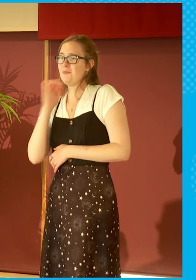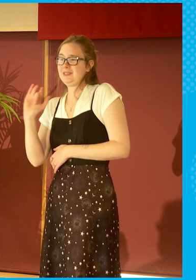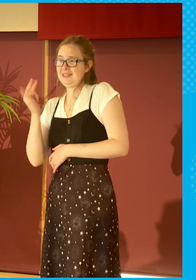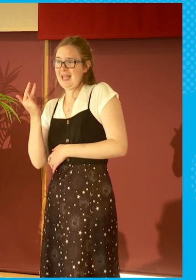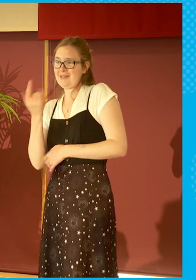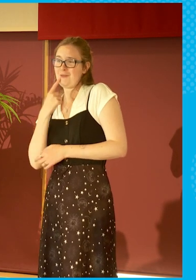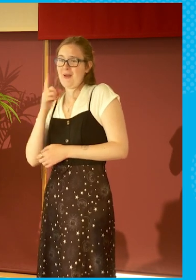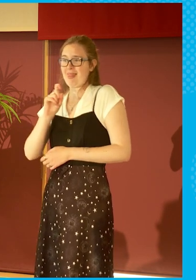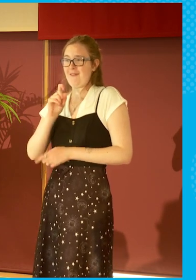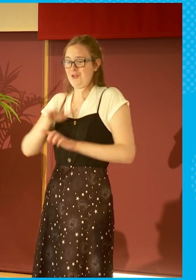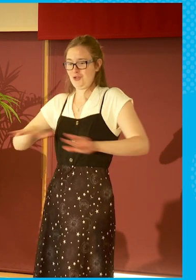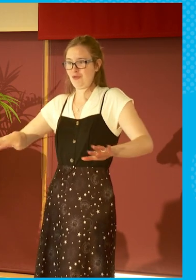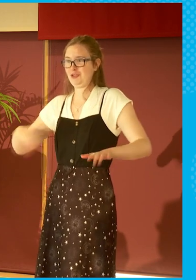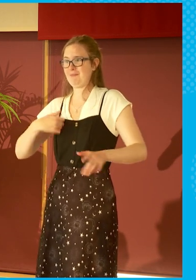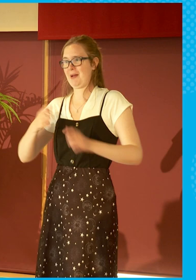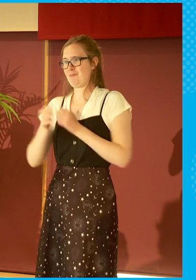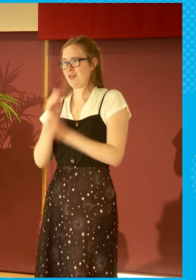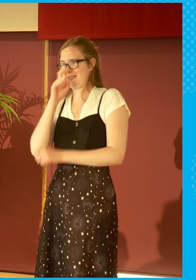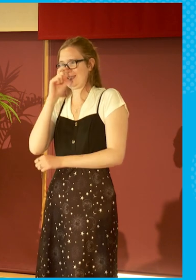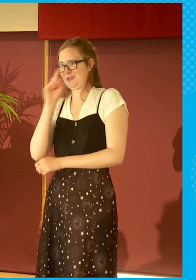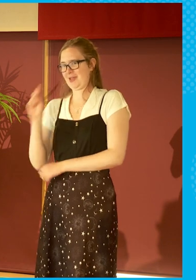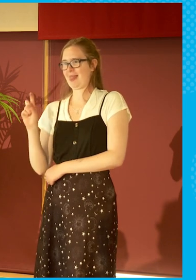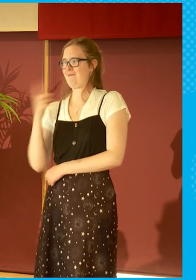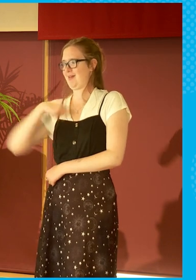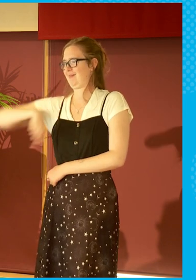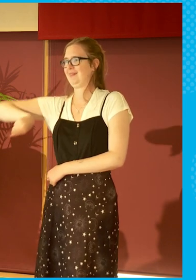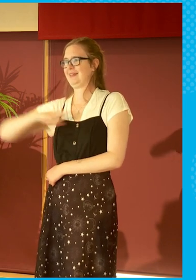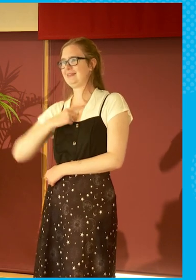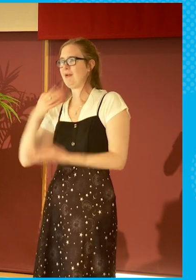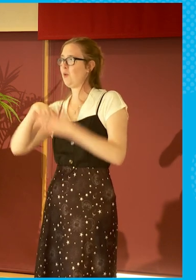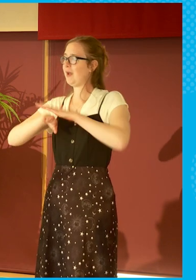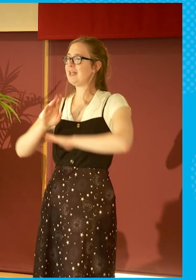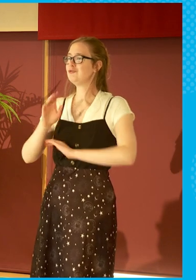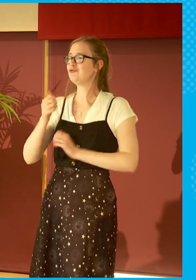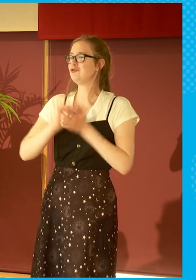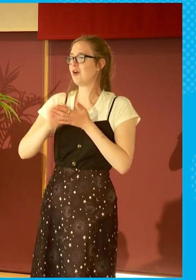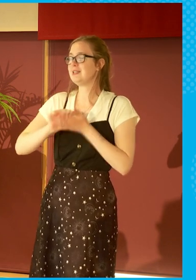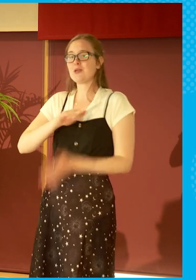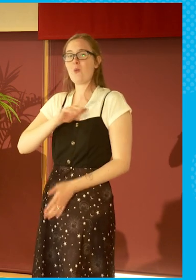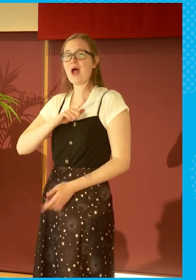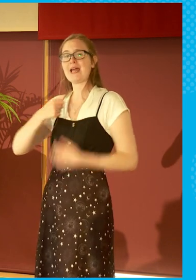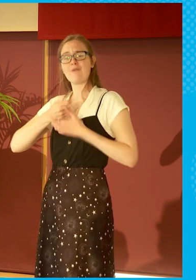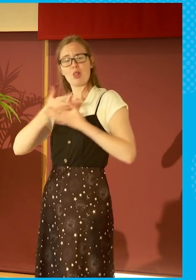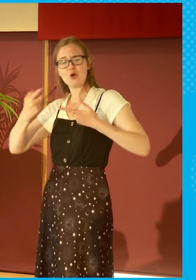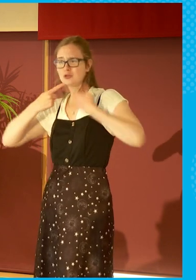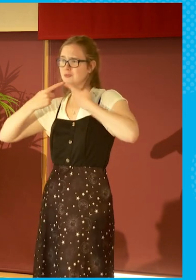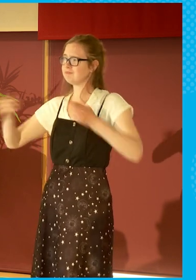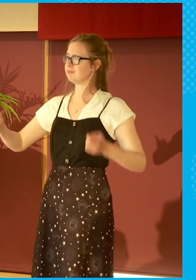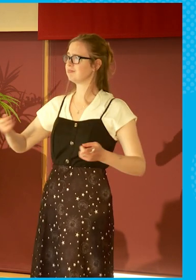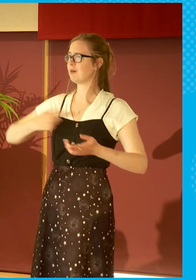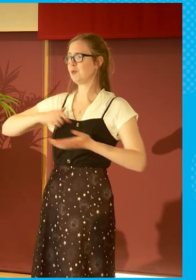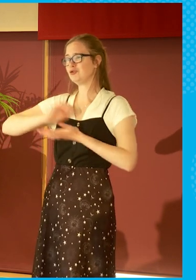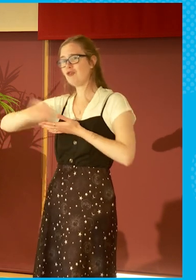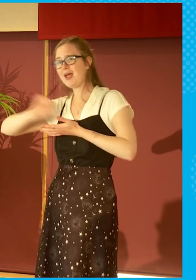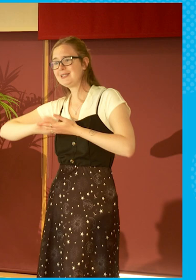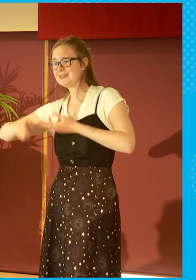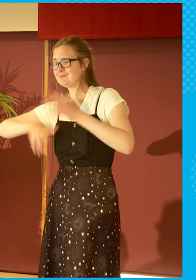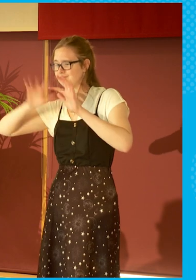working class family. But I came to journalism because I had lots to say and lots to write about. I had a great, you know, I had a great,